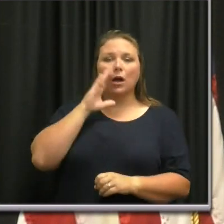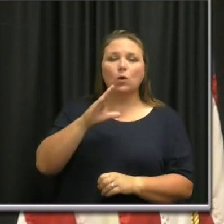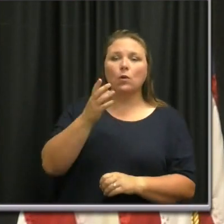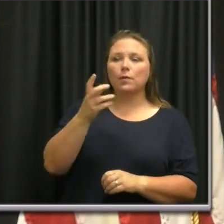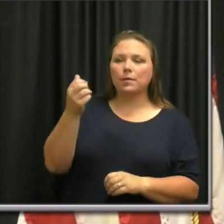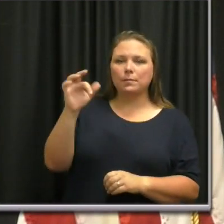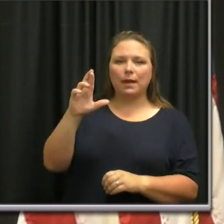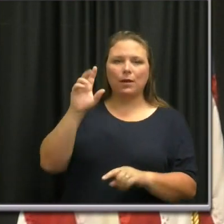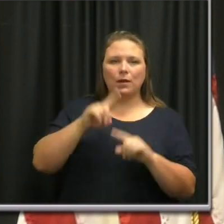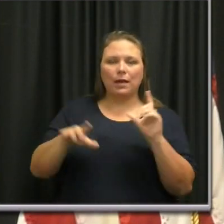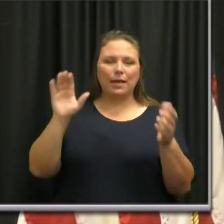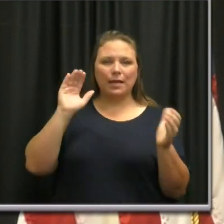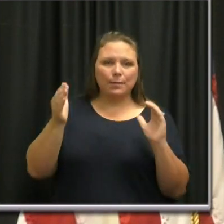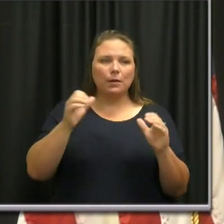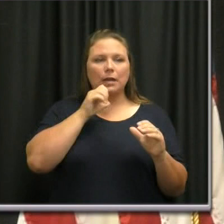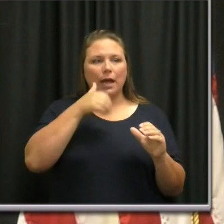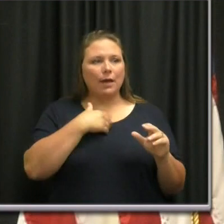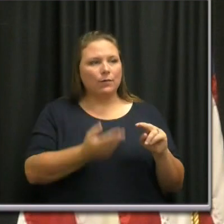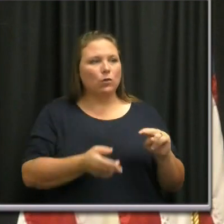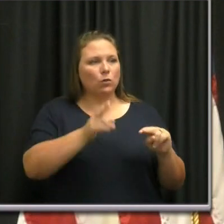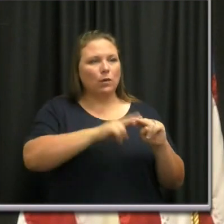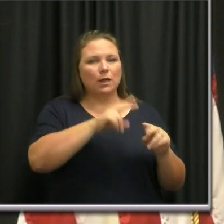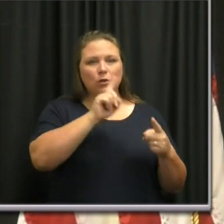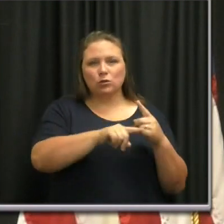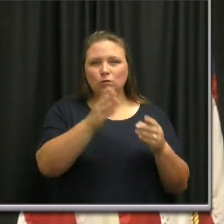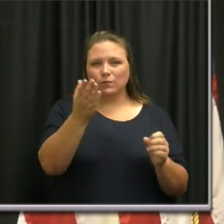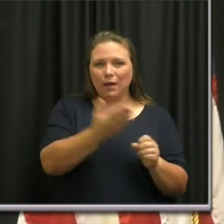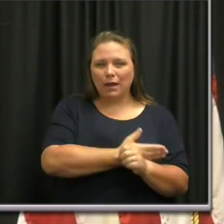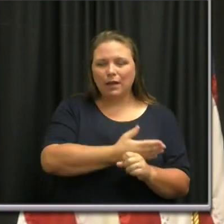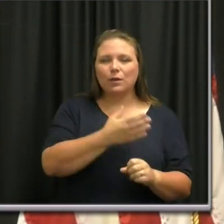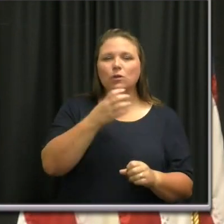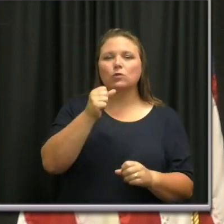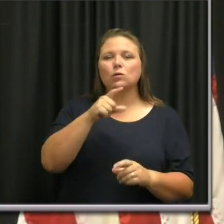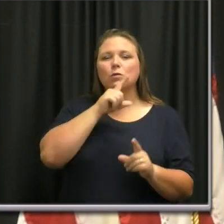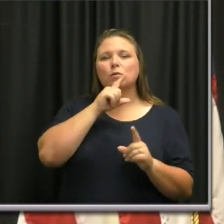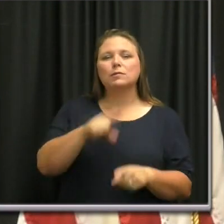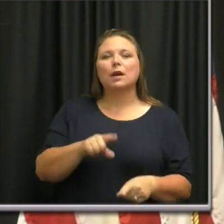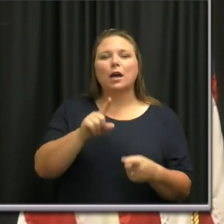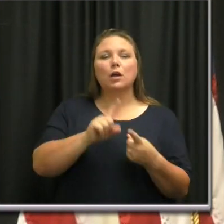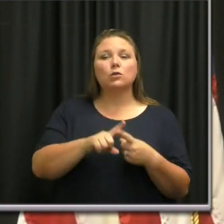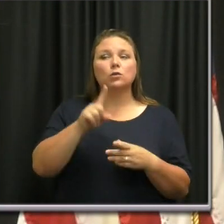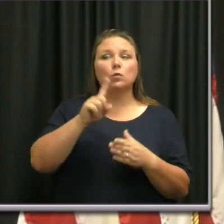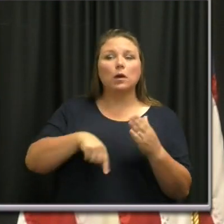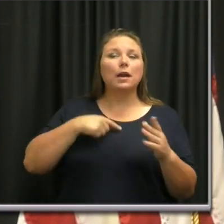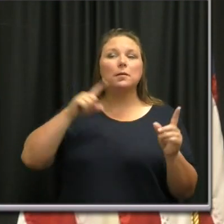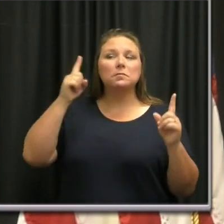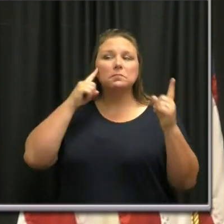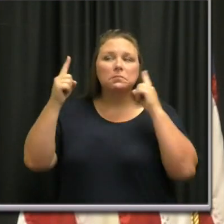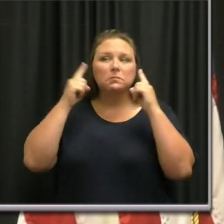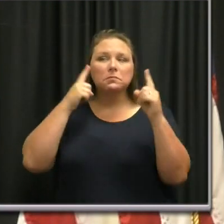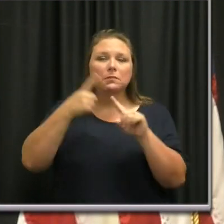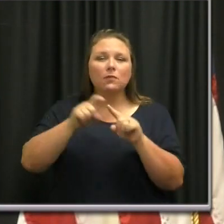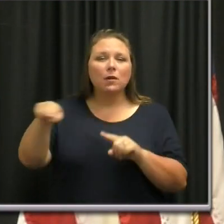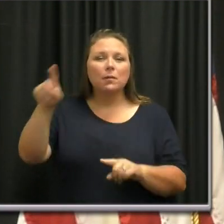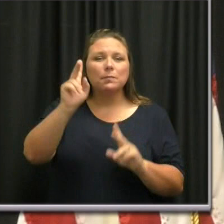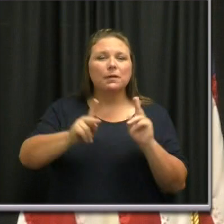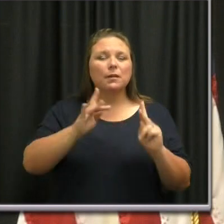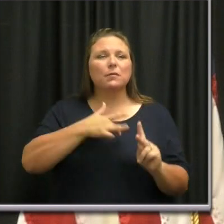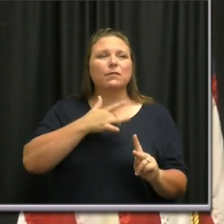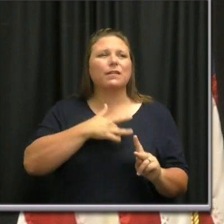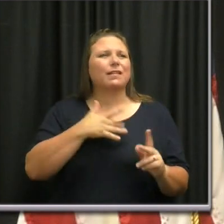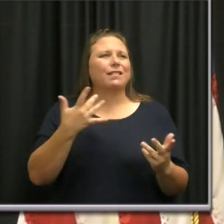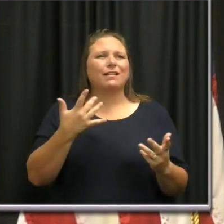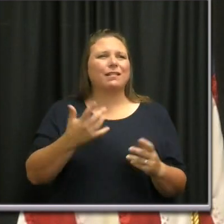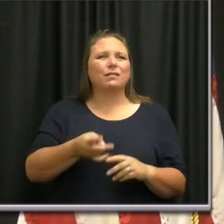compare, not getting a raise to being fired. So just a response to what I'm hearing out on the streets from people who feel like there are just